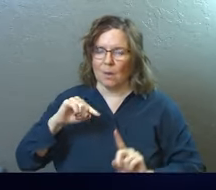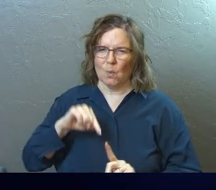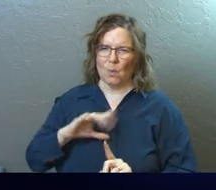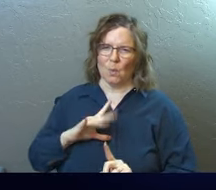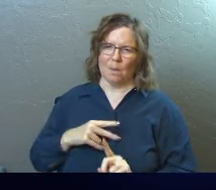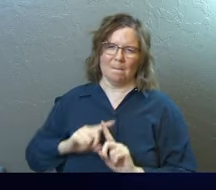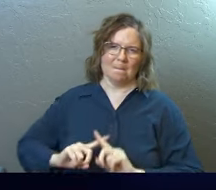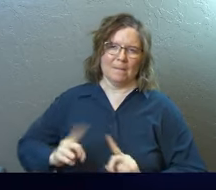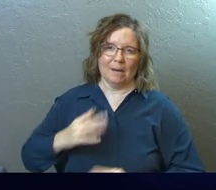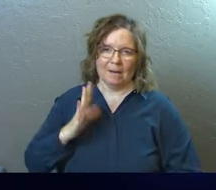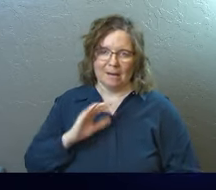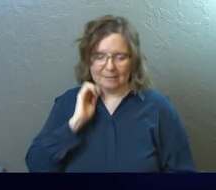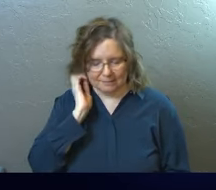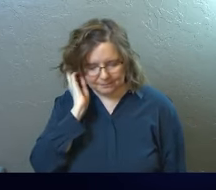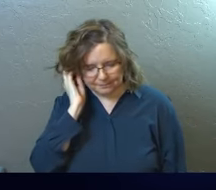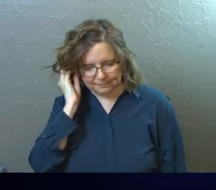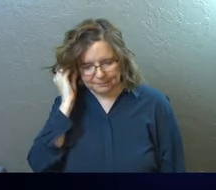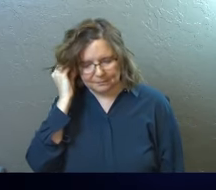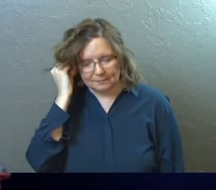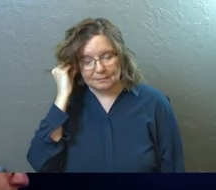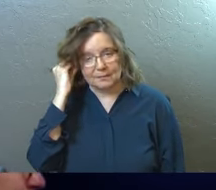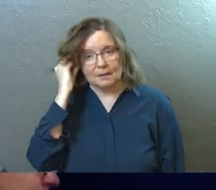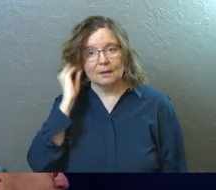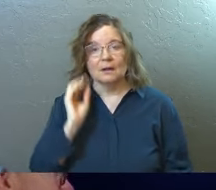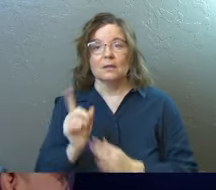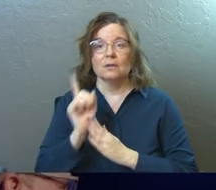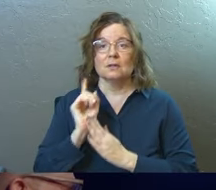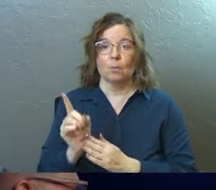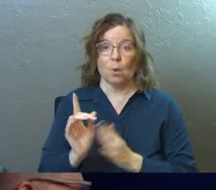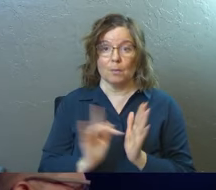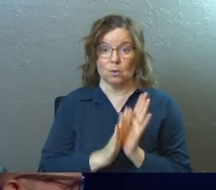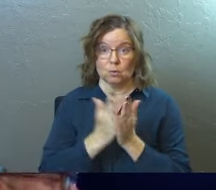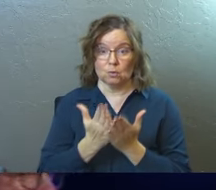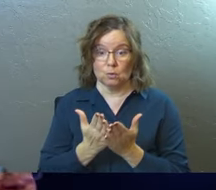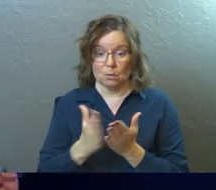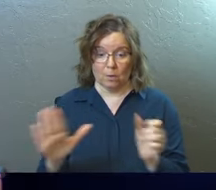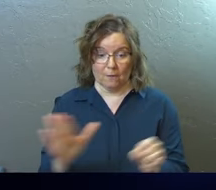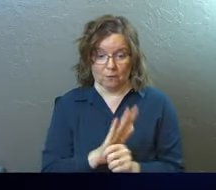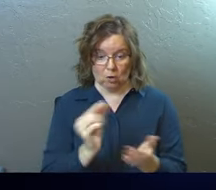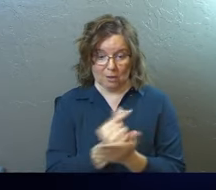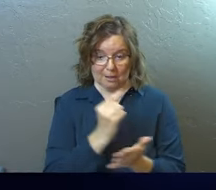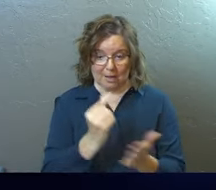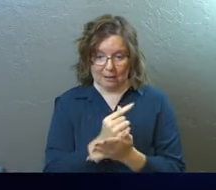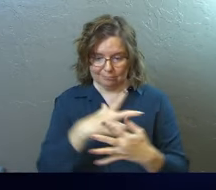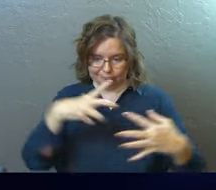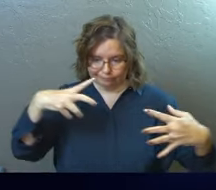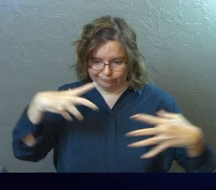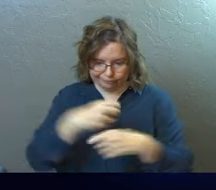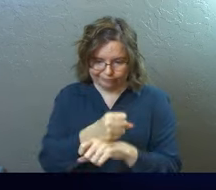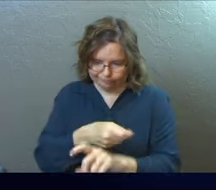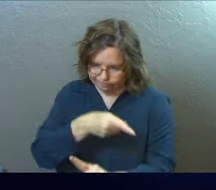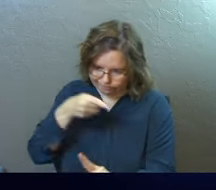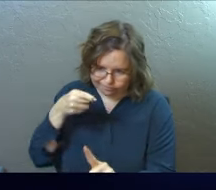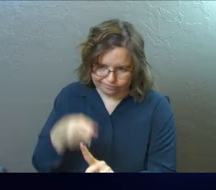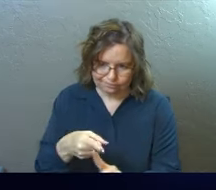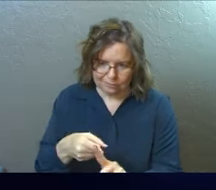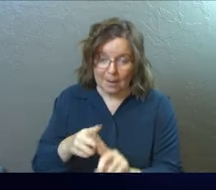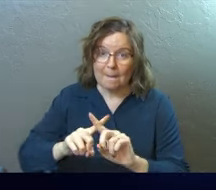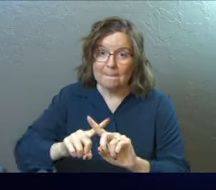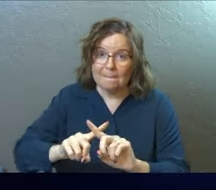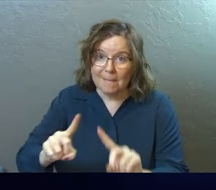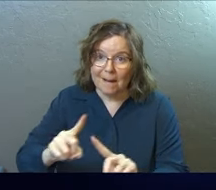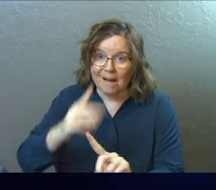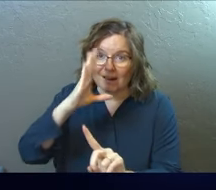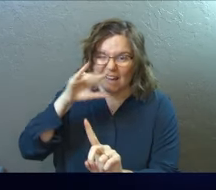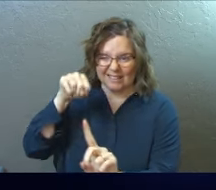Right? Like there's moments in the scripture where the entire gospel is said in such a small number of words.